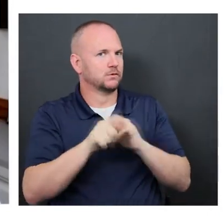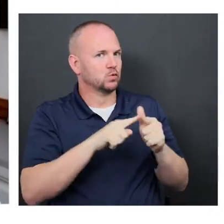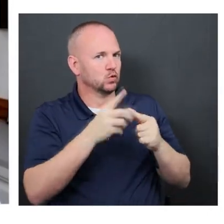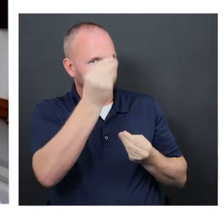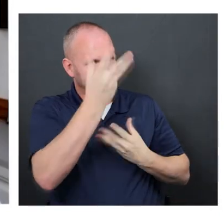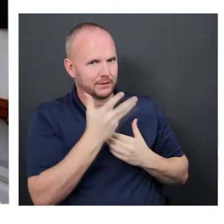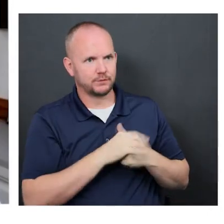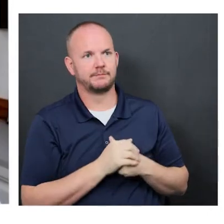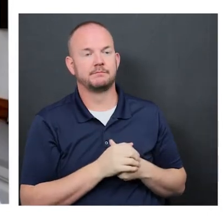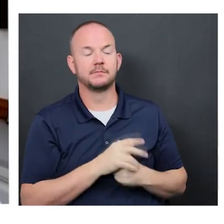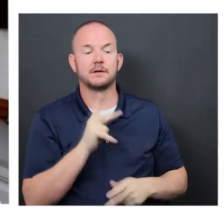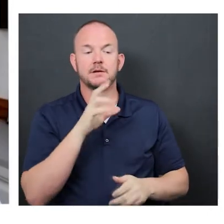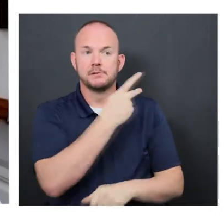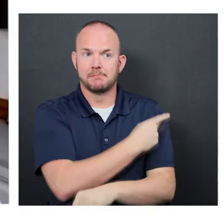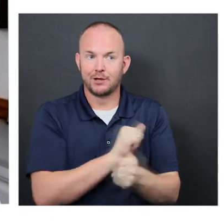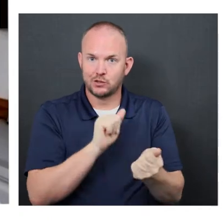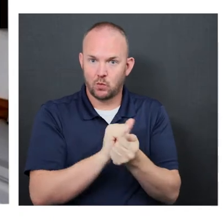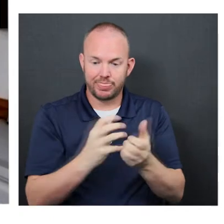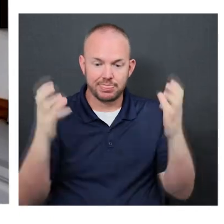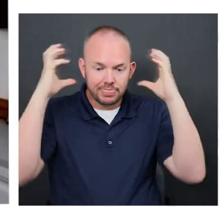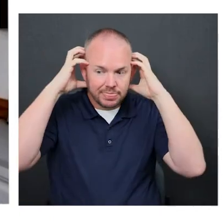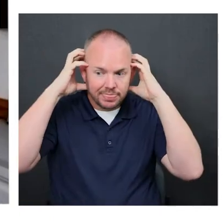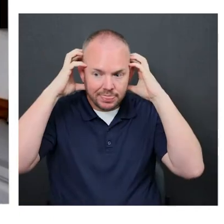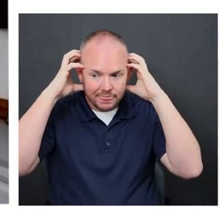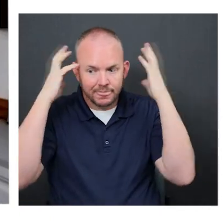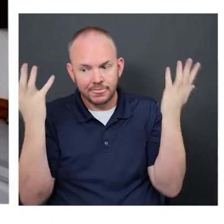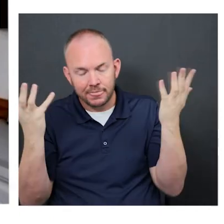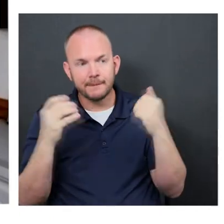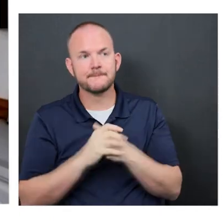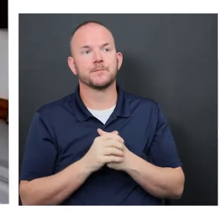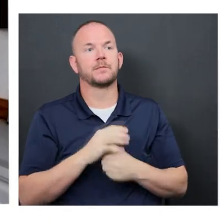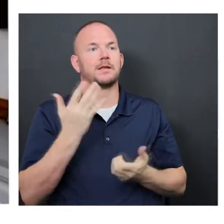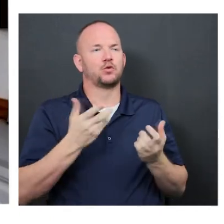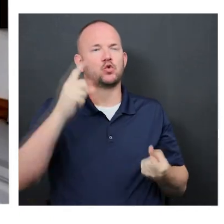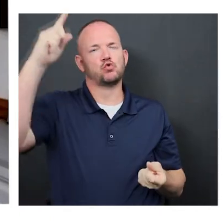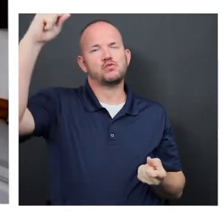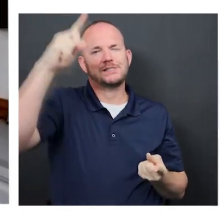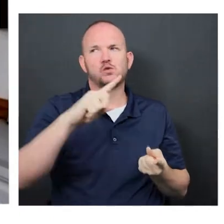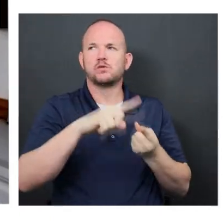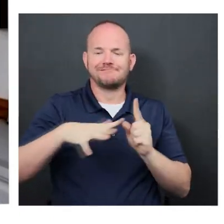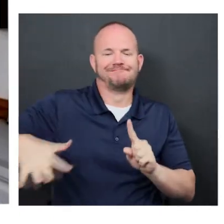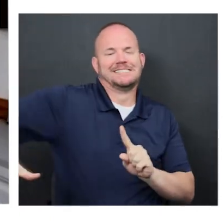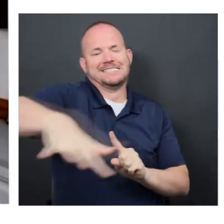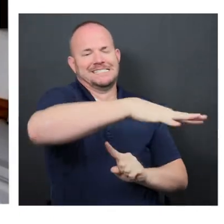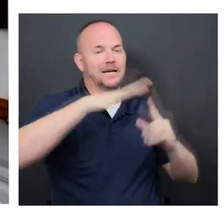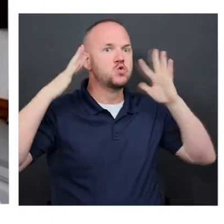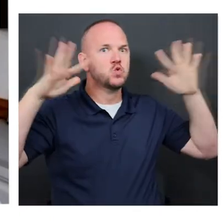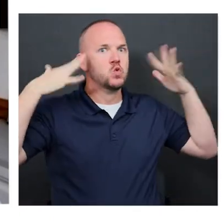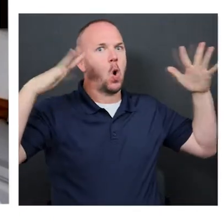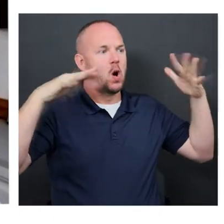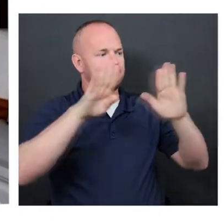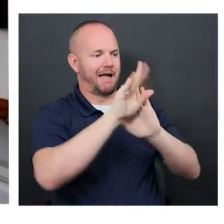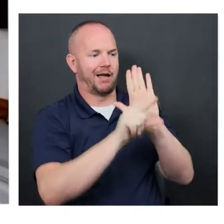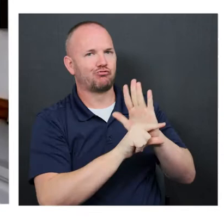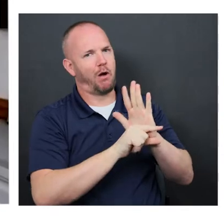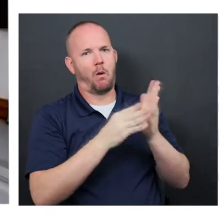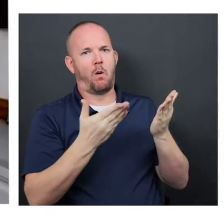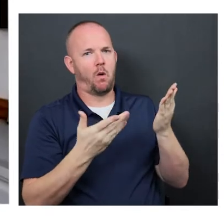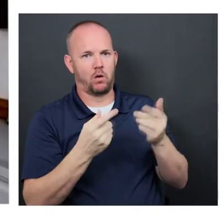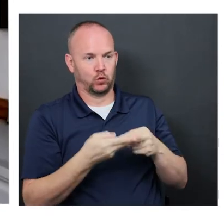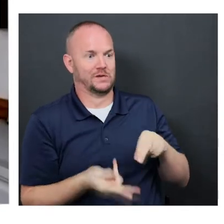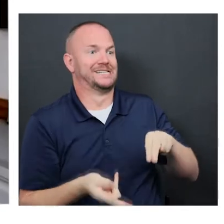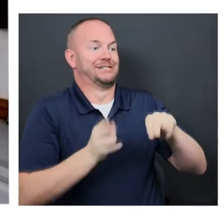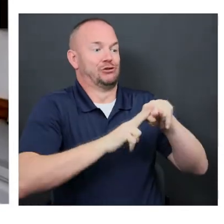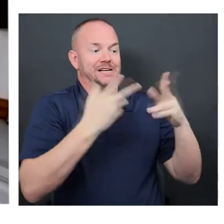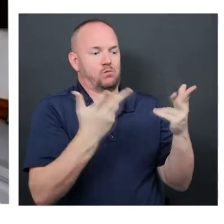Usually the patient wears the headset and it reduces the white noise in the background and it amplifies just what